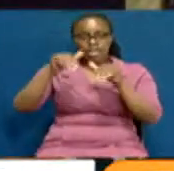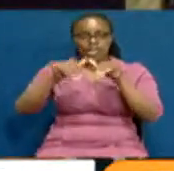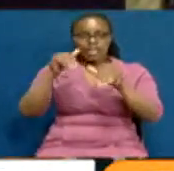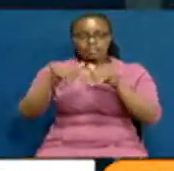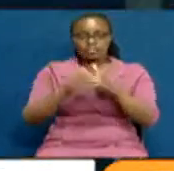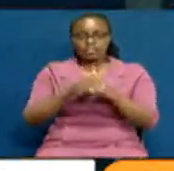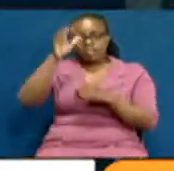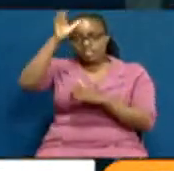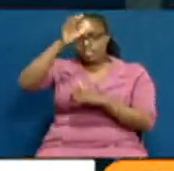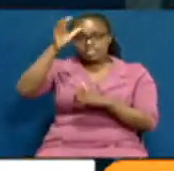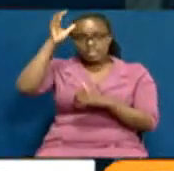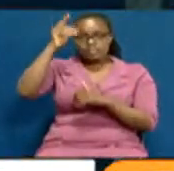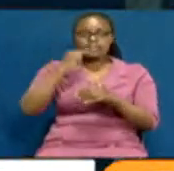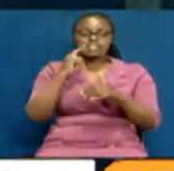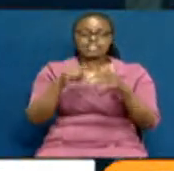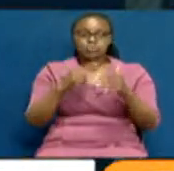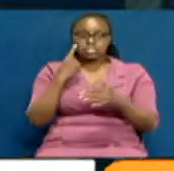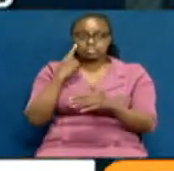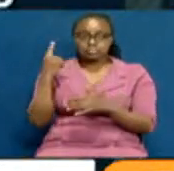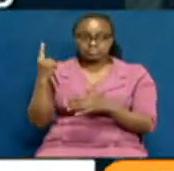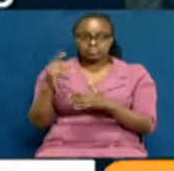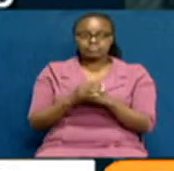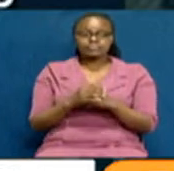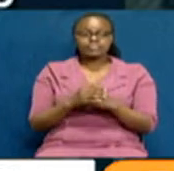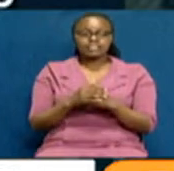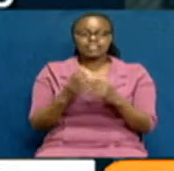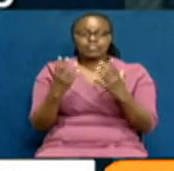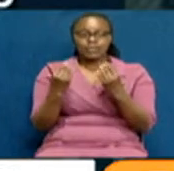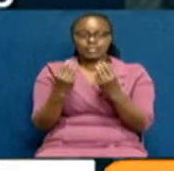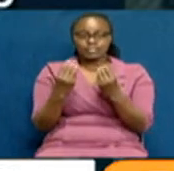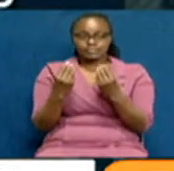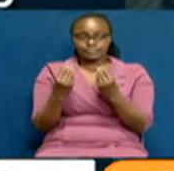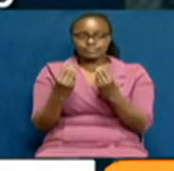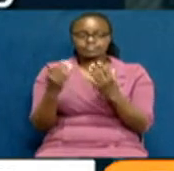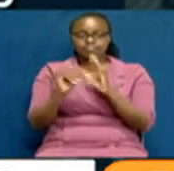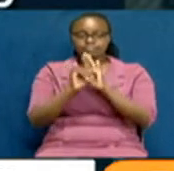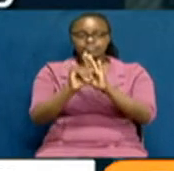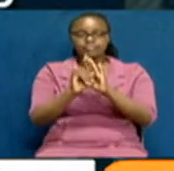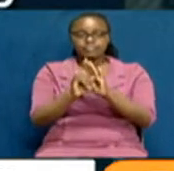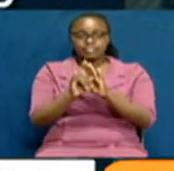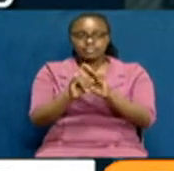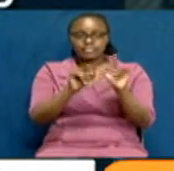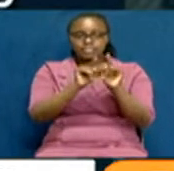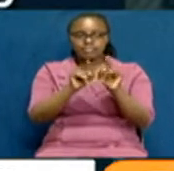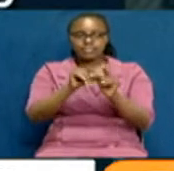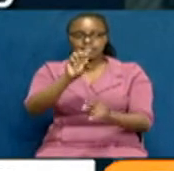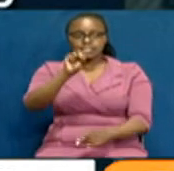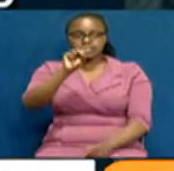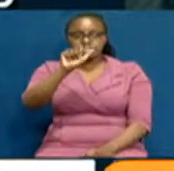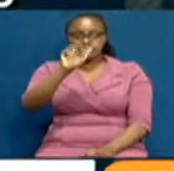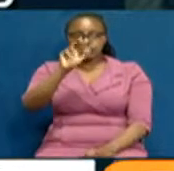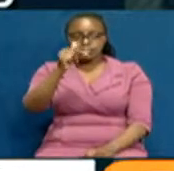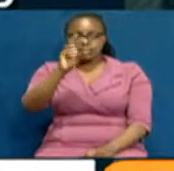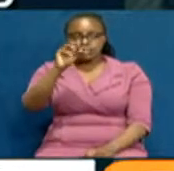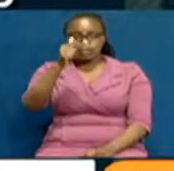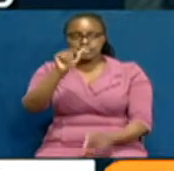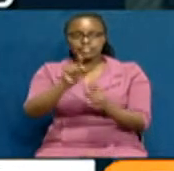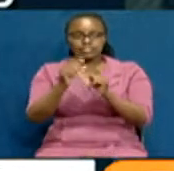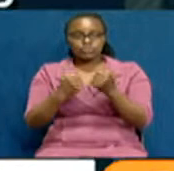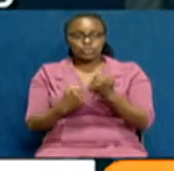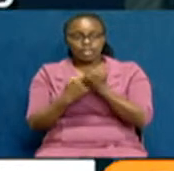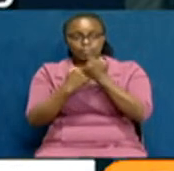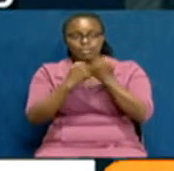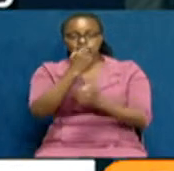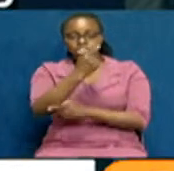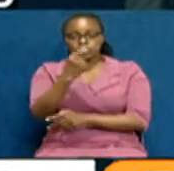Chabukati says, and I quote, For easy identification of the Kim's kit, Smartmatic is required to provide stickers to aid in labeling